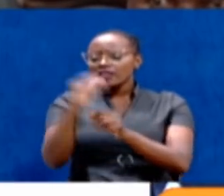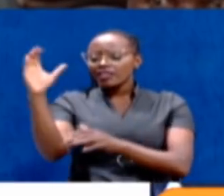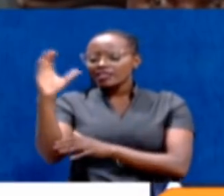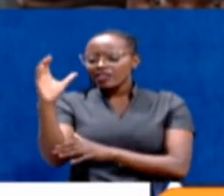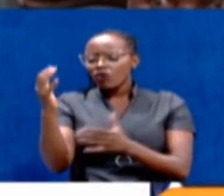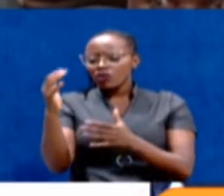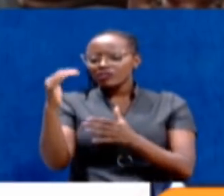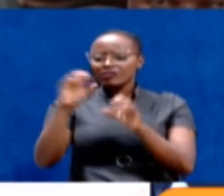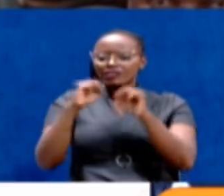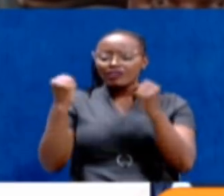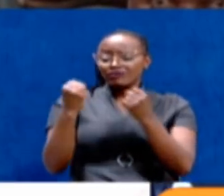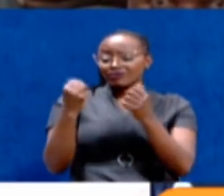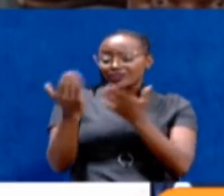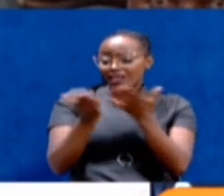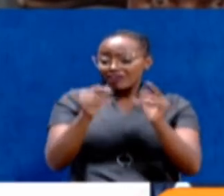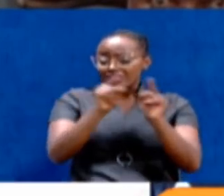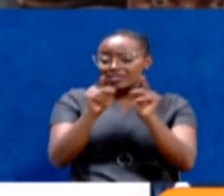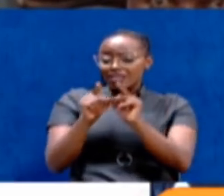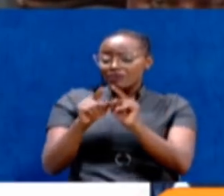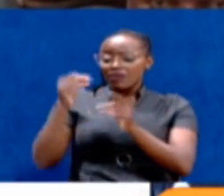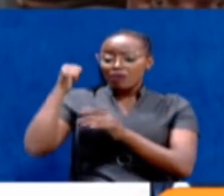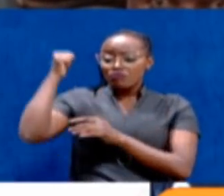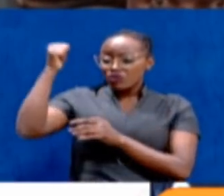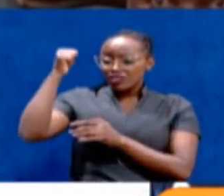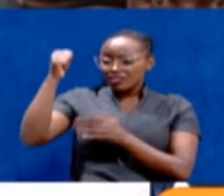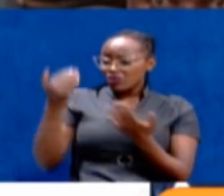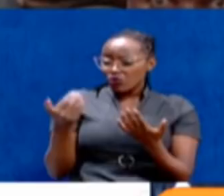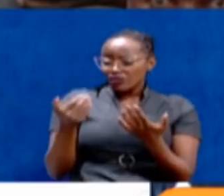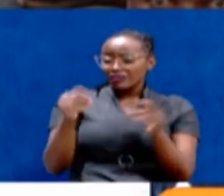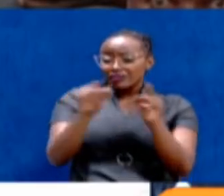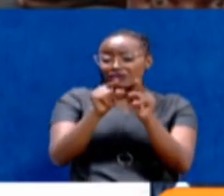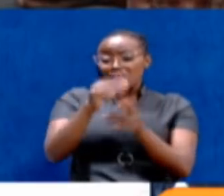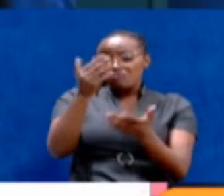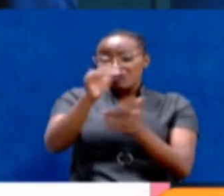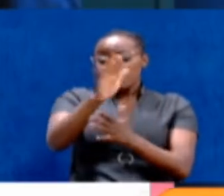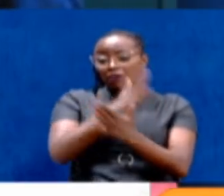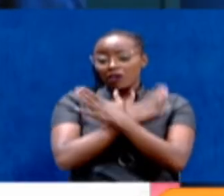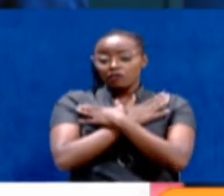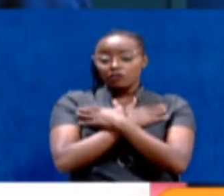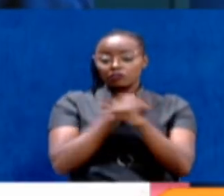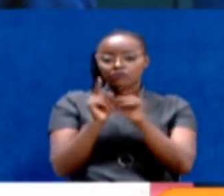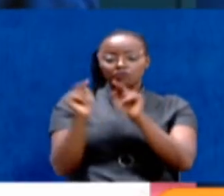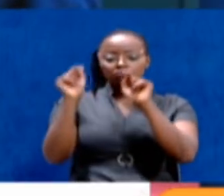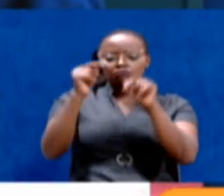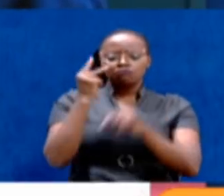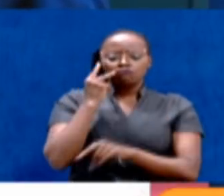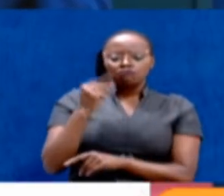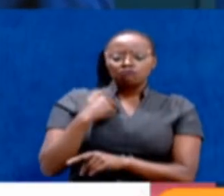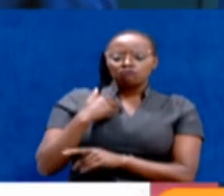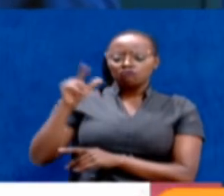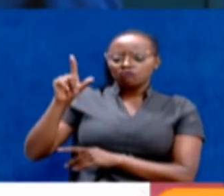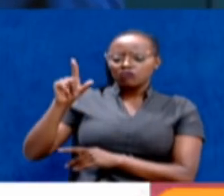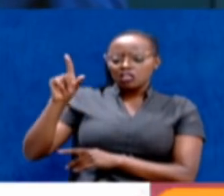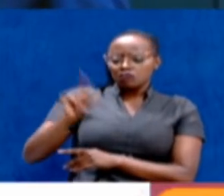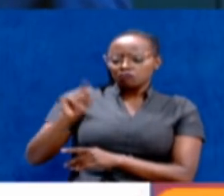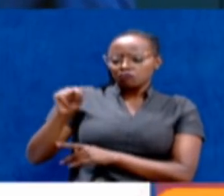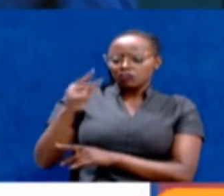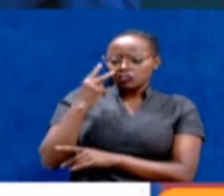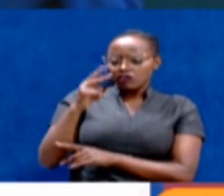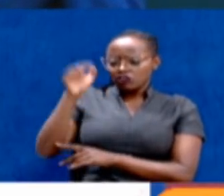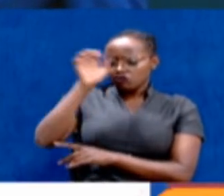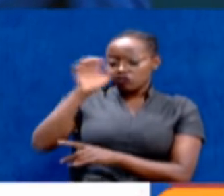they are in the political class, they are around you, they might be your friends. Appearing to undermine the President's handshake deal,